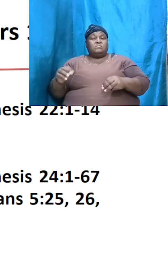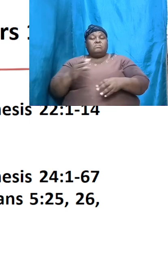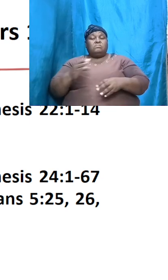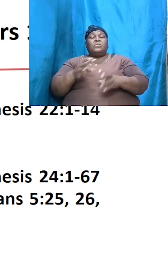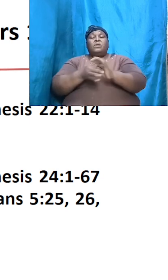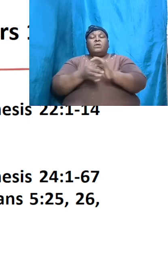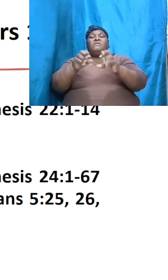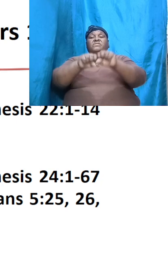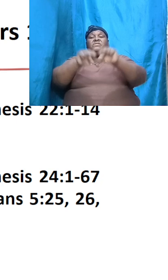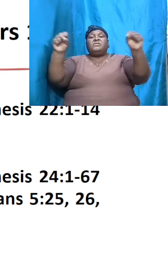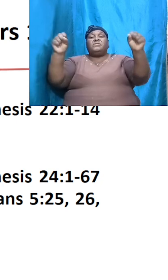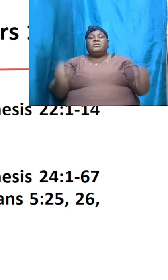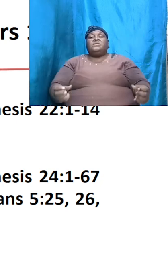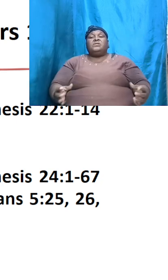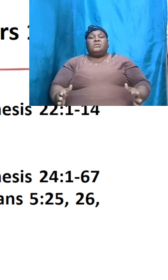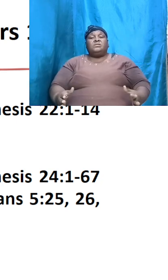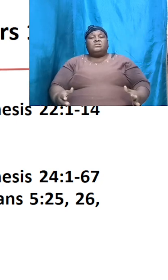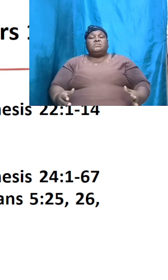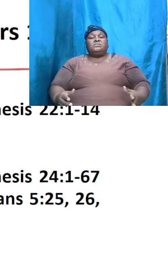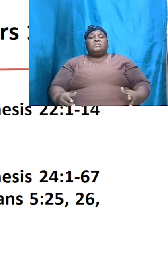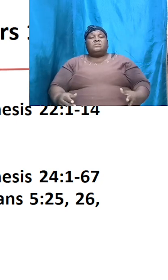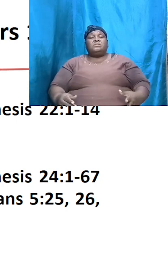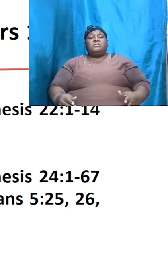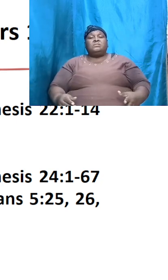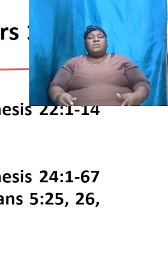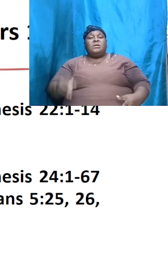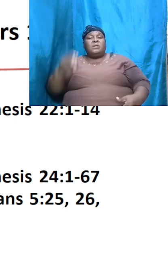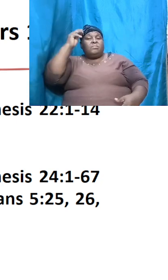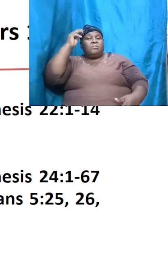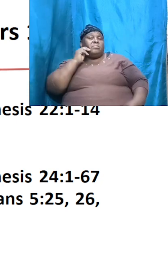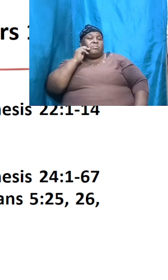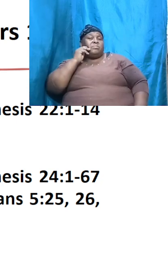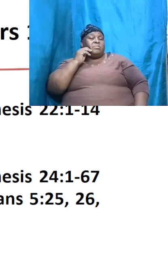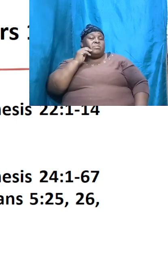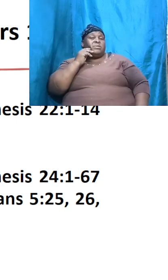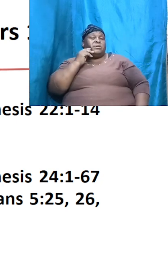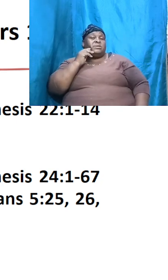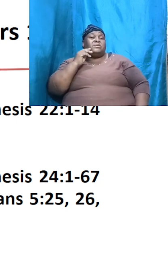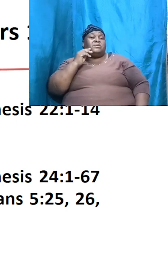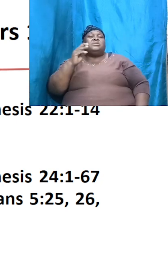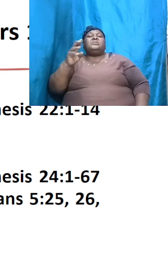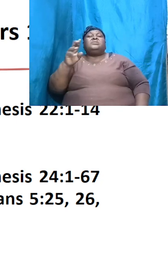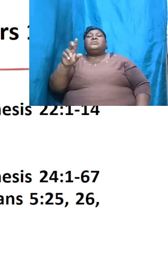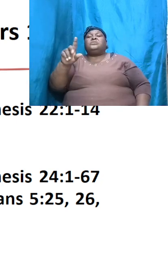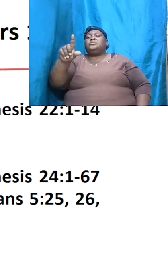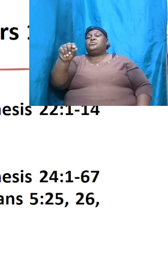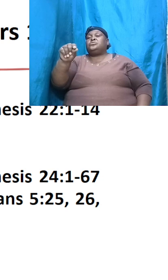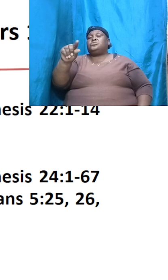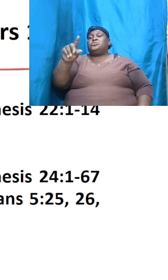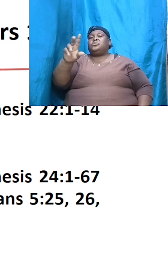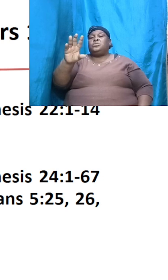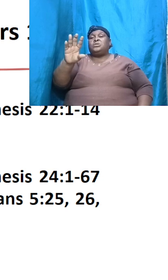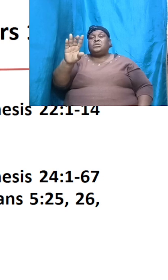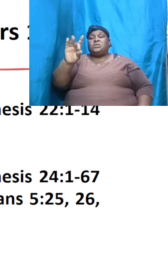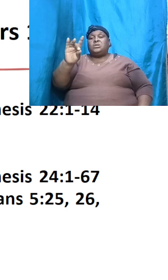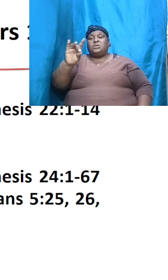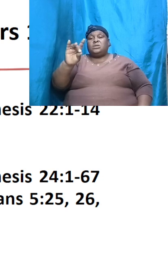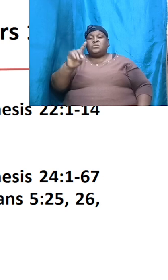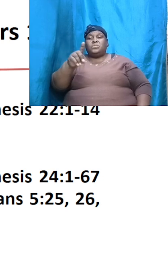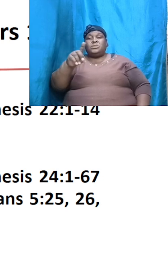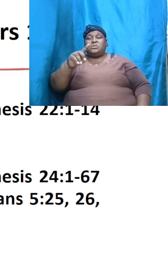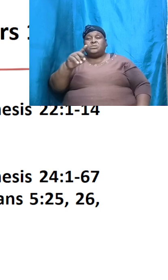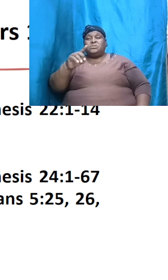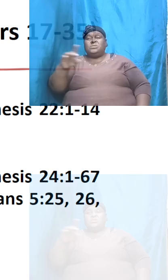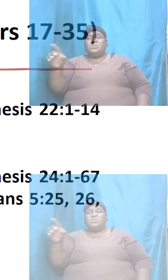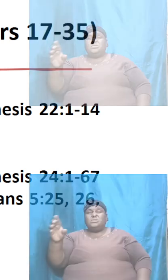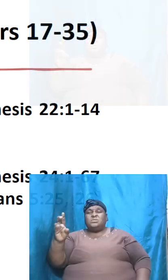go right over into St. Matthew chapter 28 verses 1 to 6 and we see that after Jesus was sacrificed after